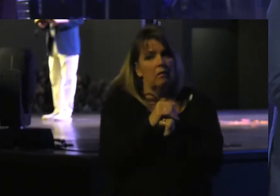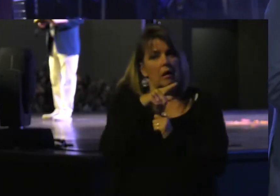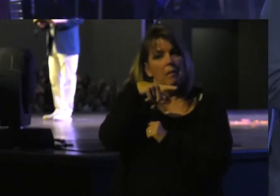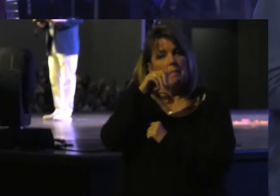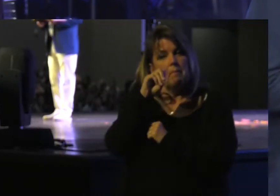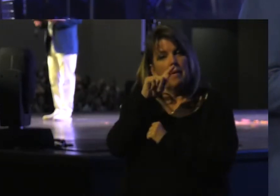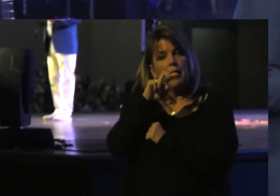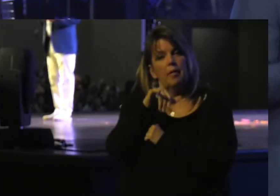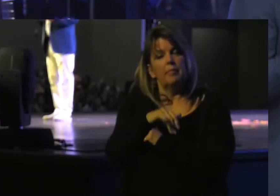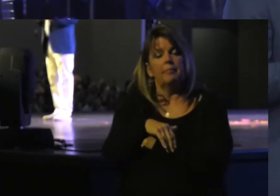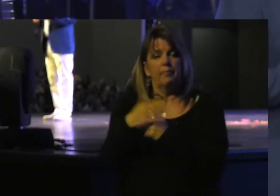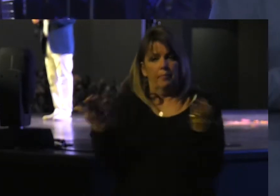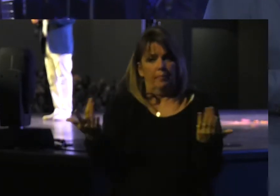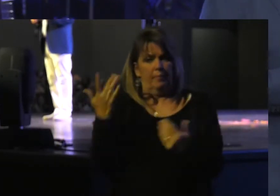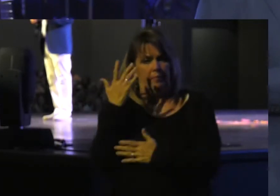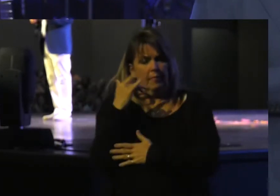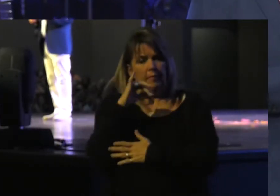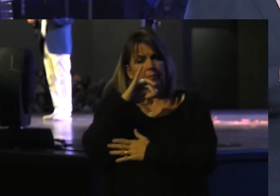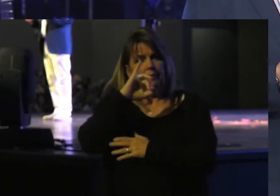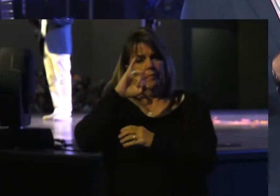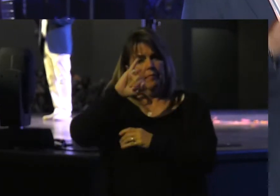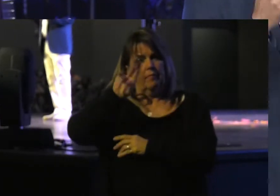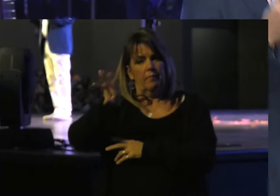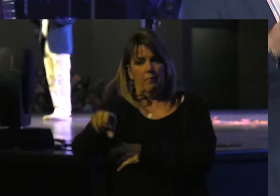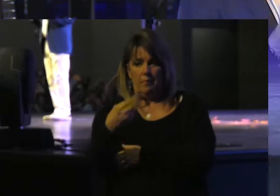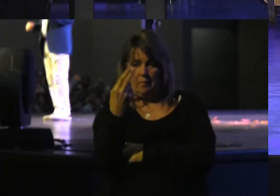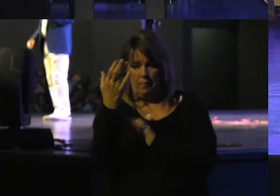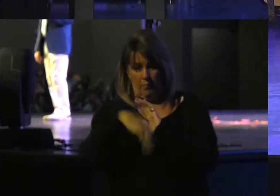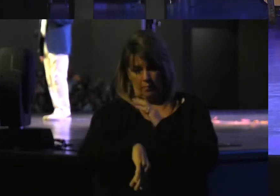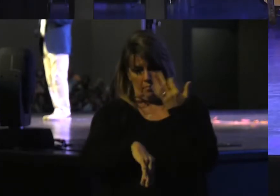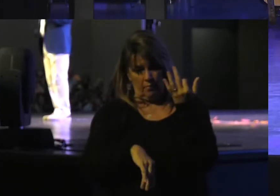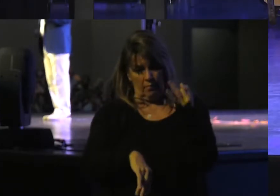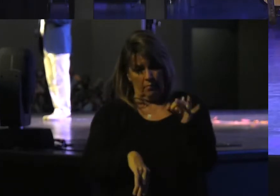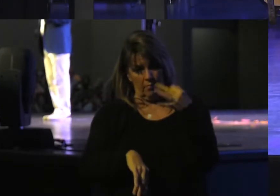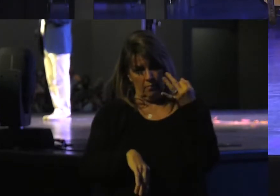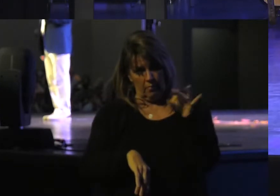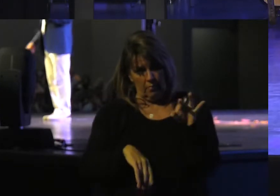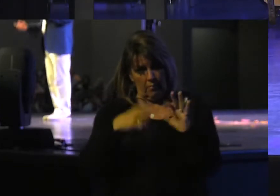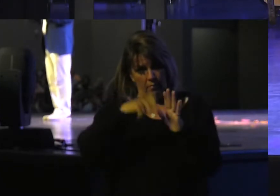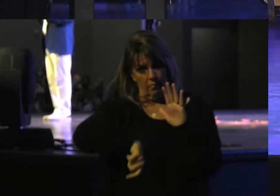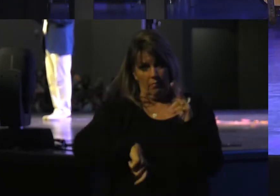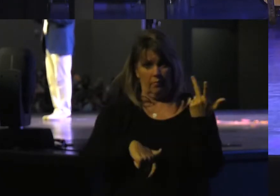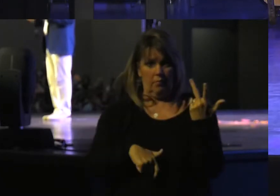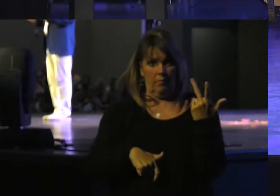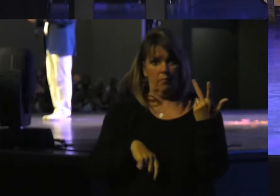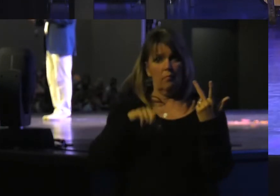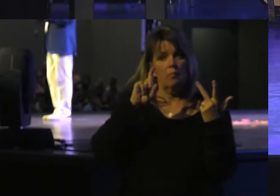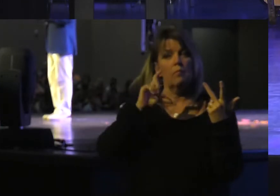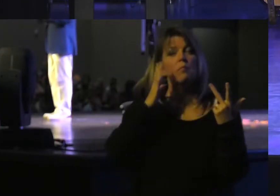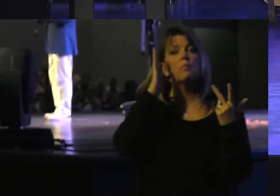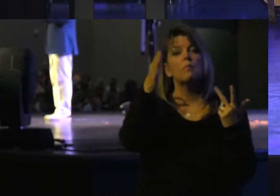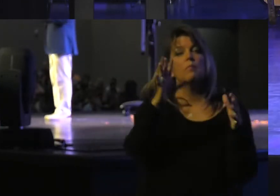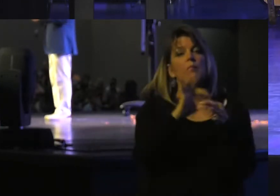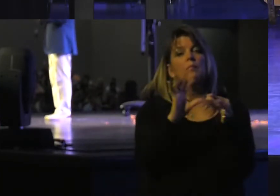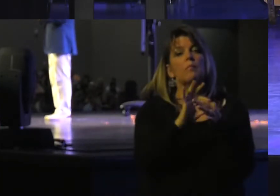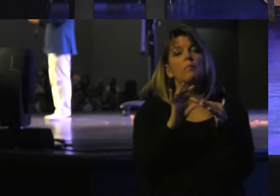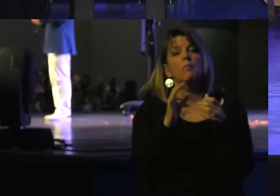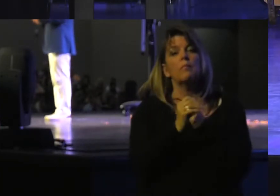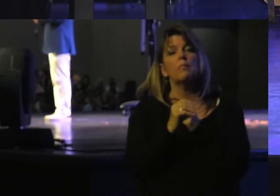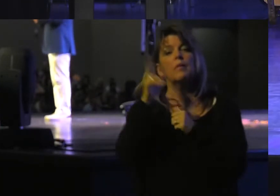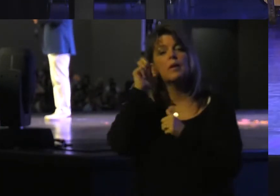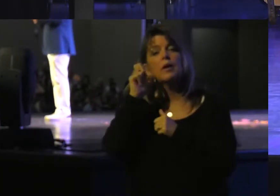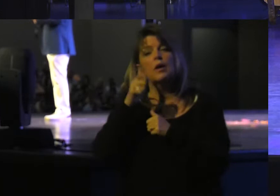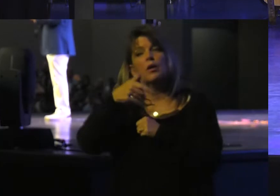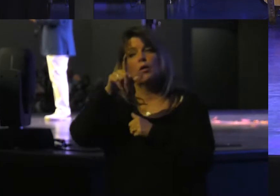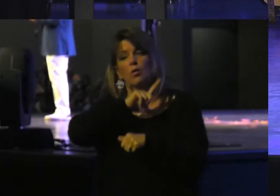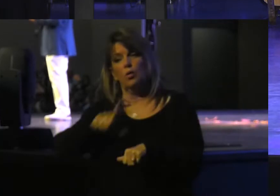And here's why. Jeremiah chapter 19, beginning in verse 3. You shall say, Hear the word of